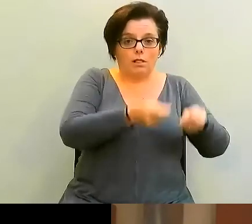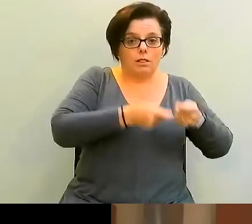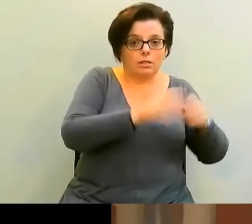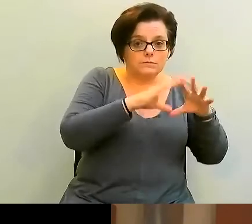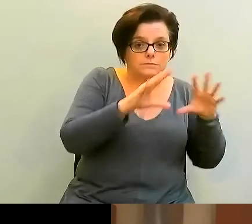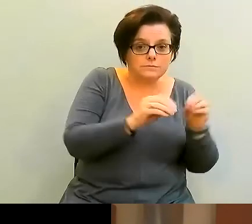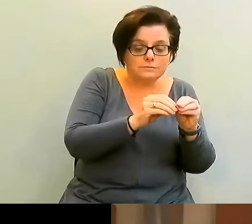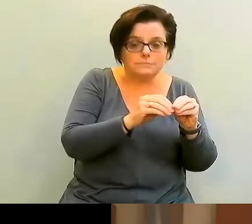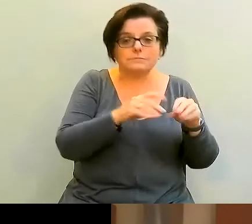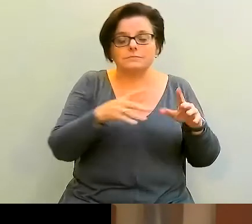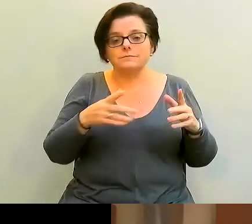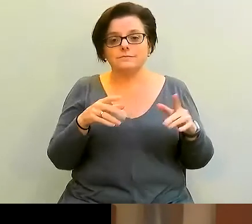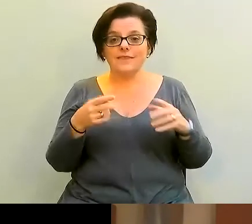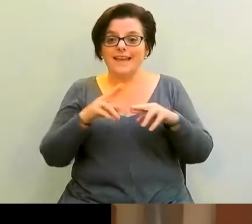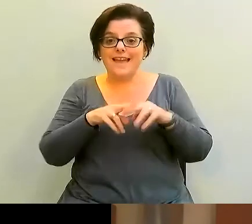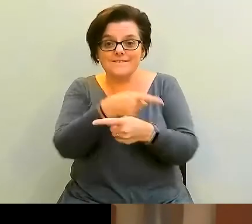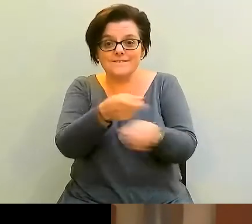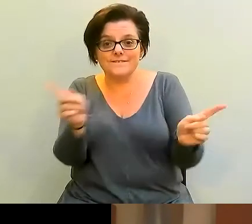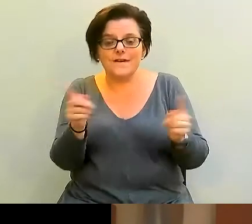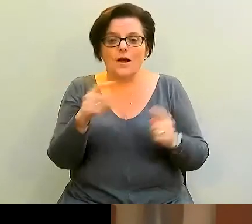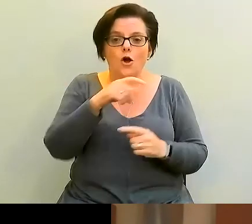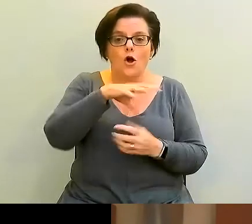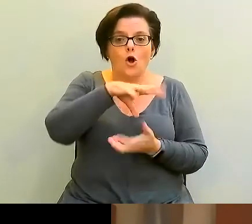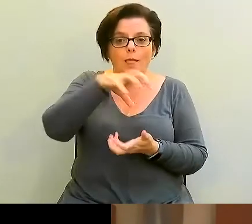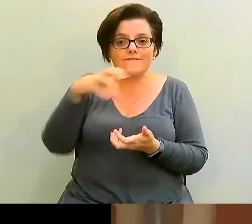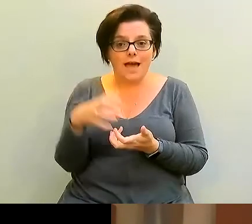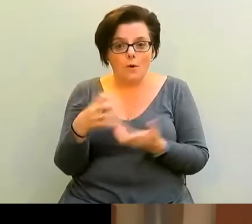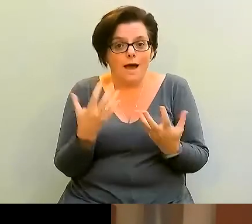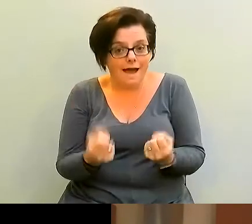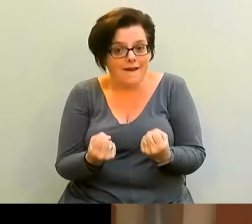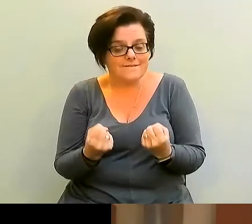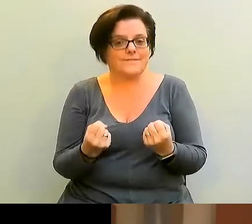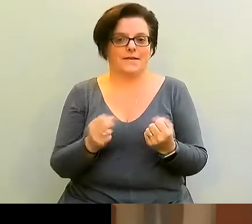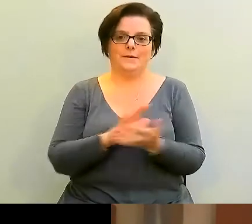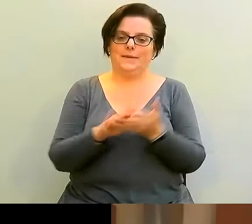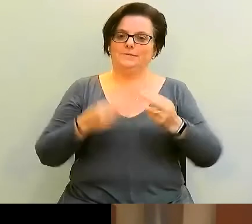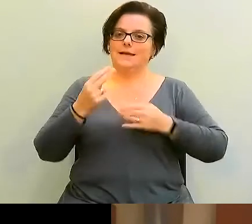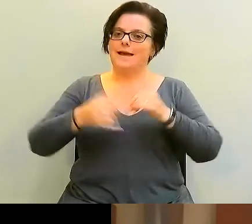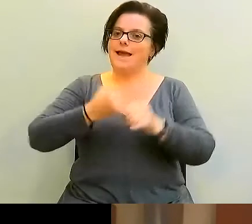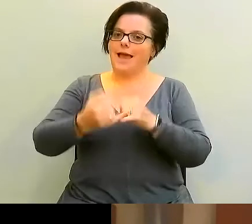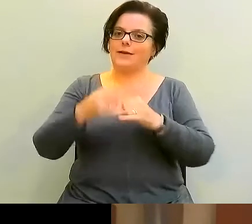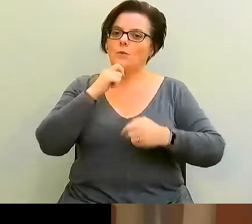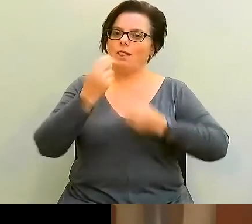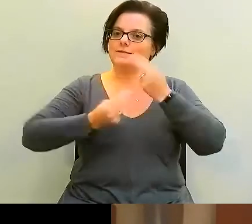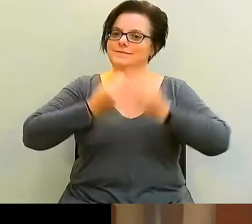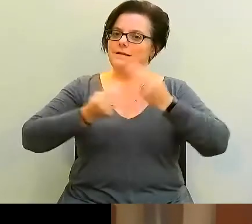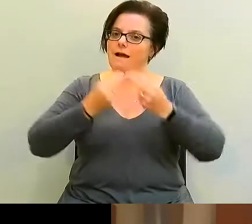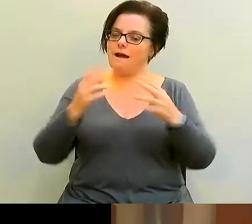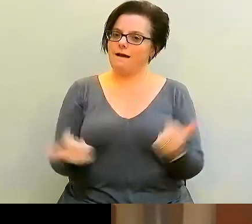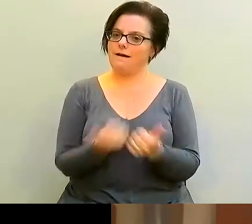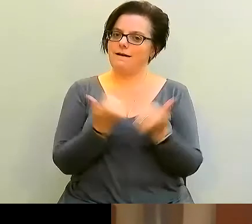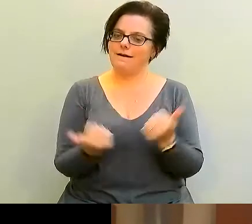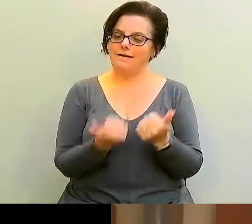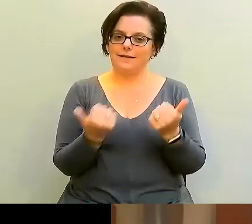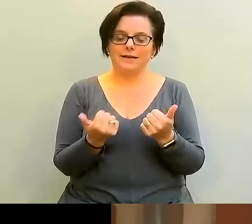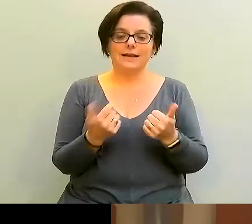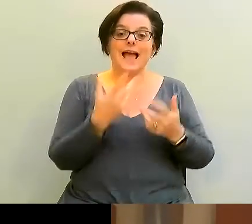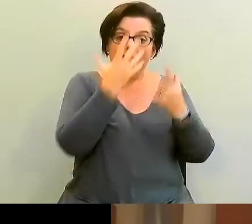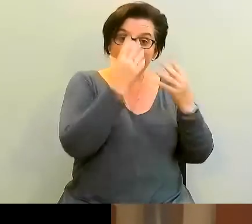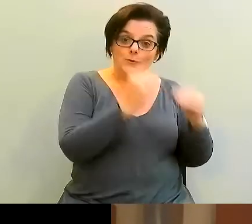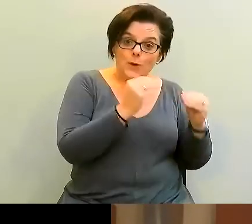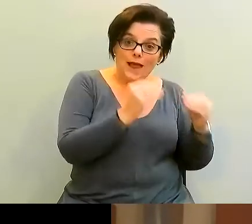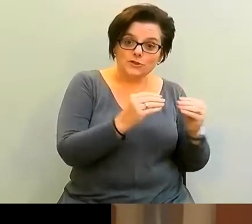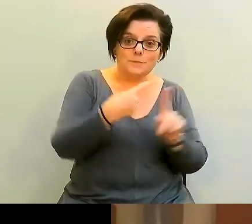cauliflowers on hand, are going to have your dinner ready at the end of this session. So not only is education, it's food.